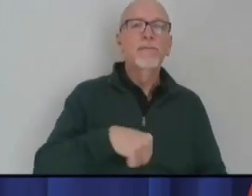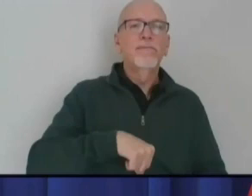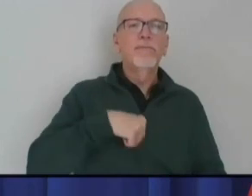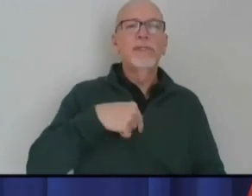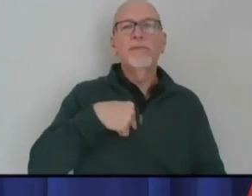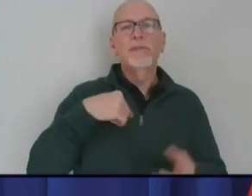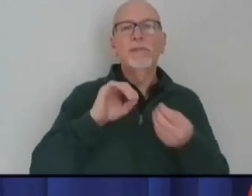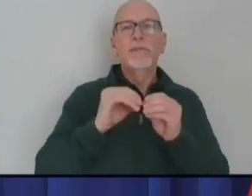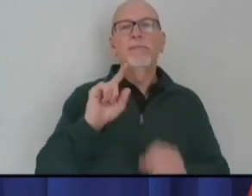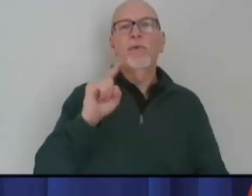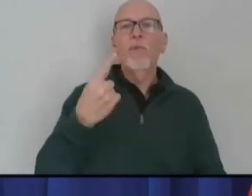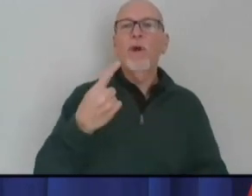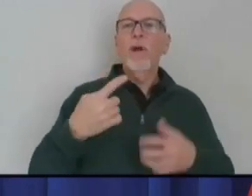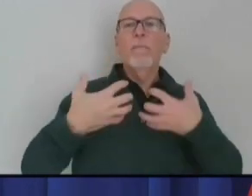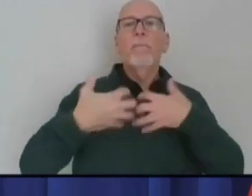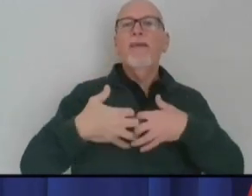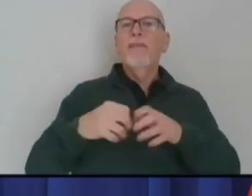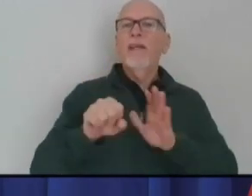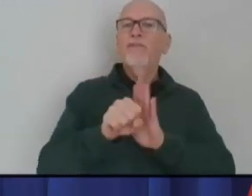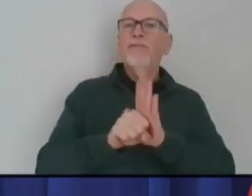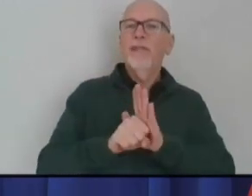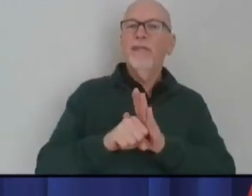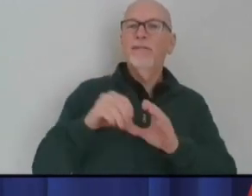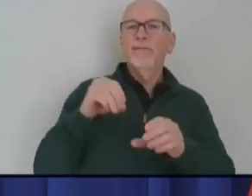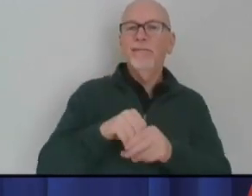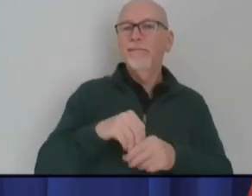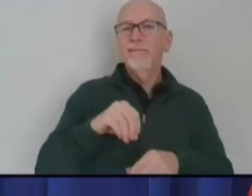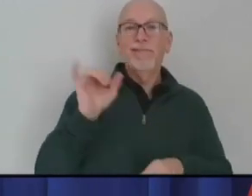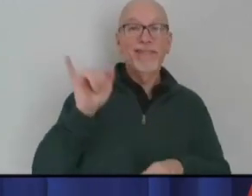one manufacturing state per capita in the country.